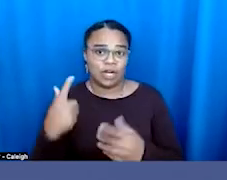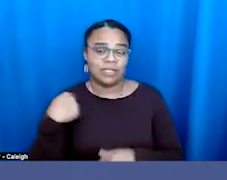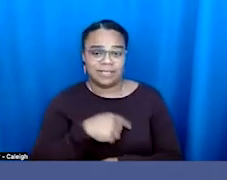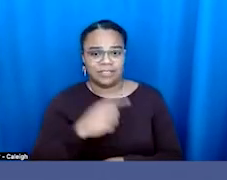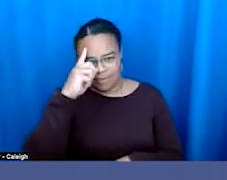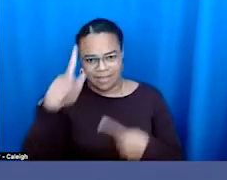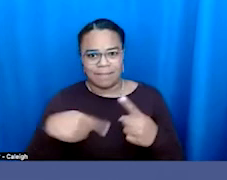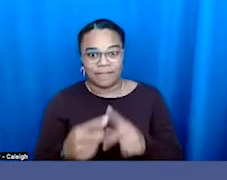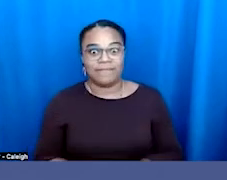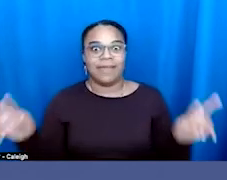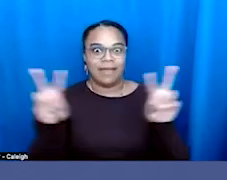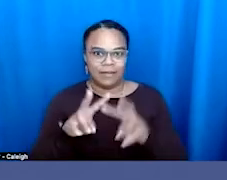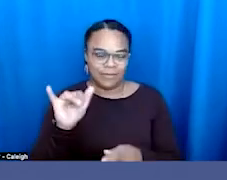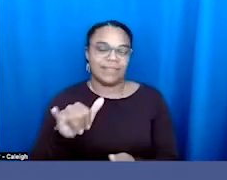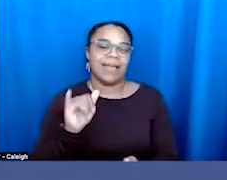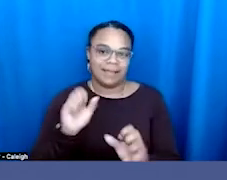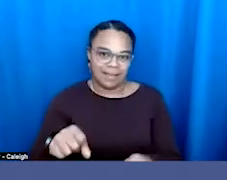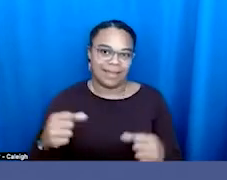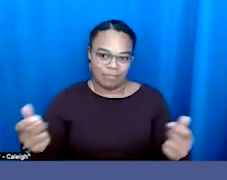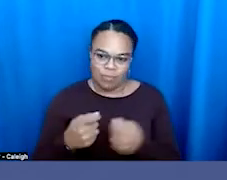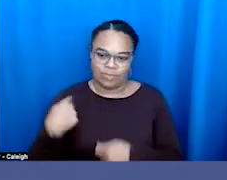values place. That's what can really bring people together.